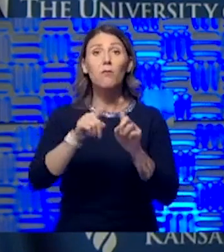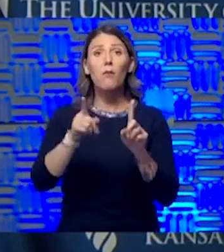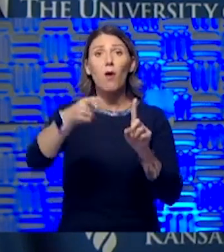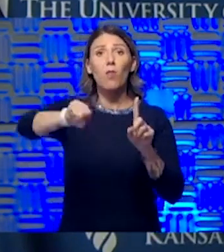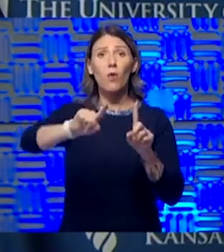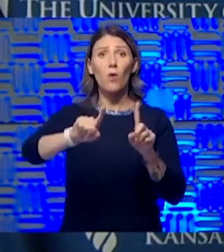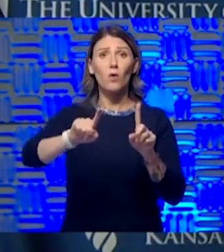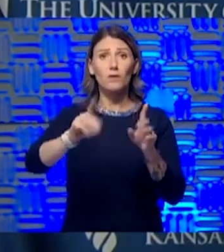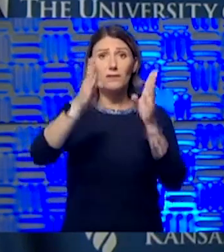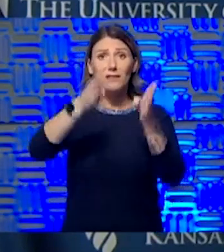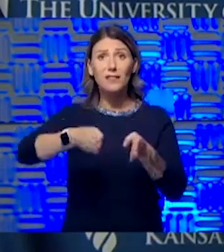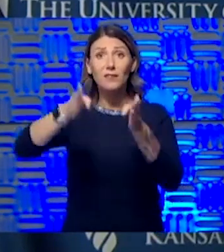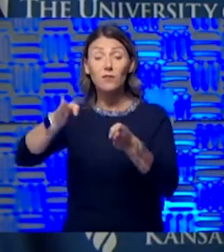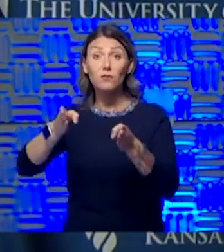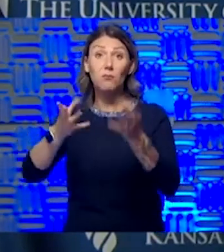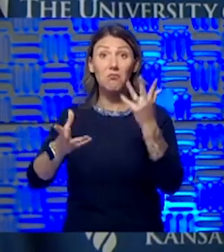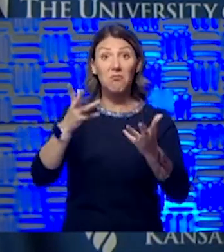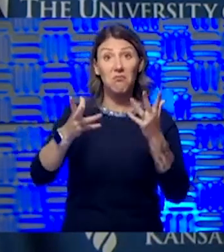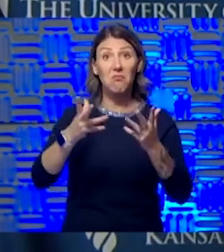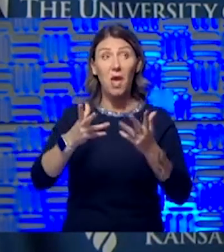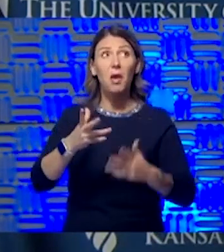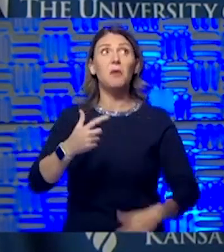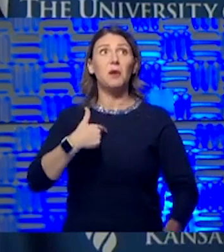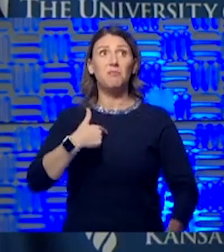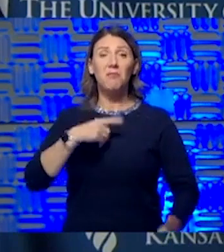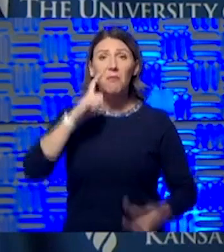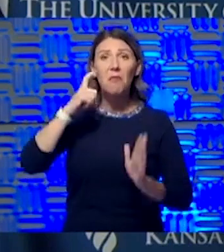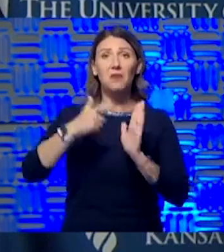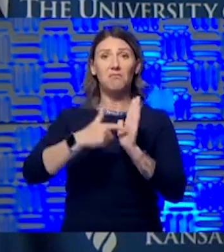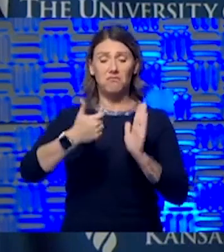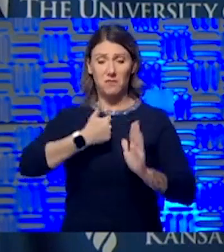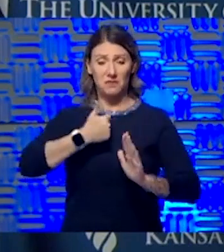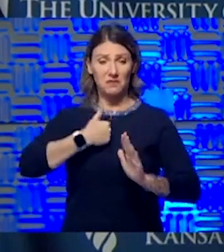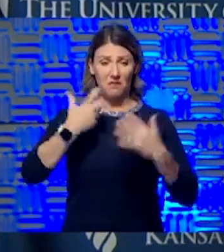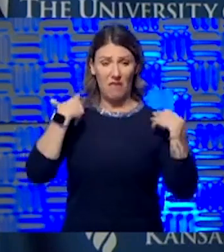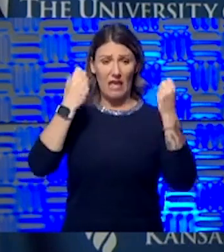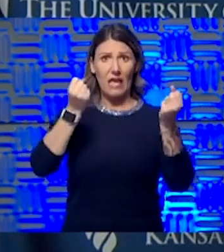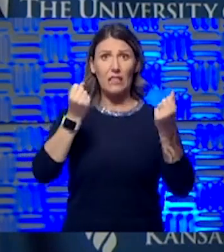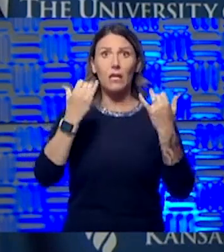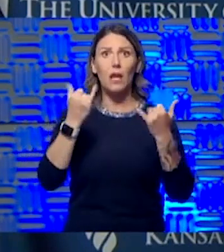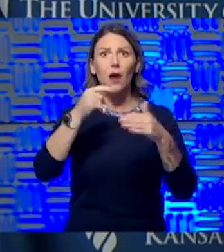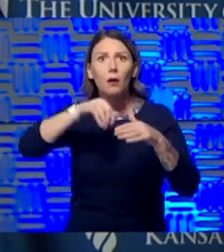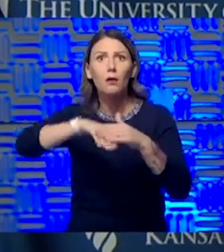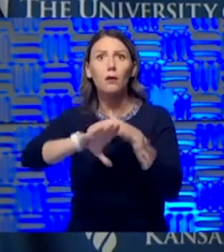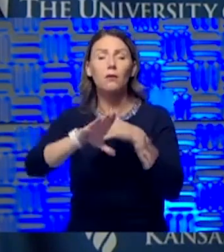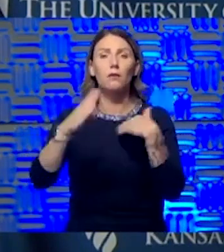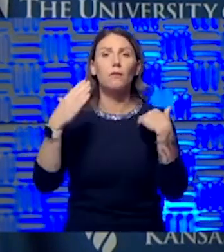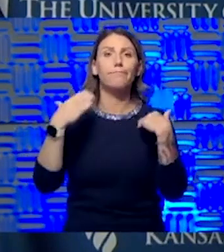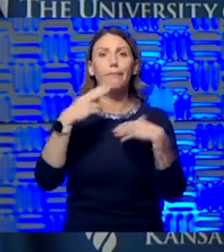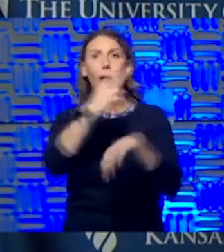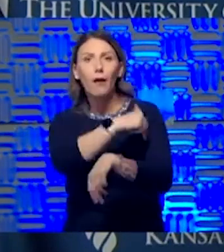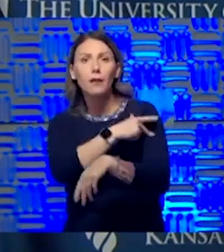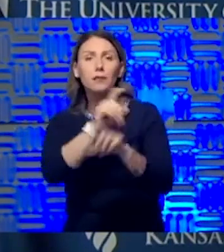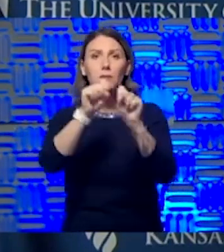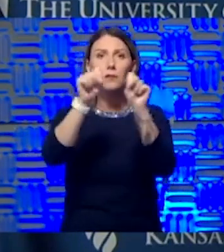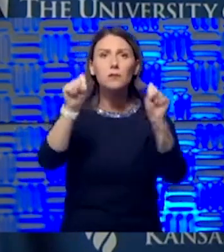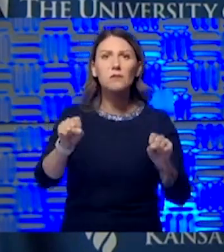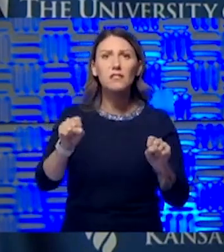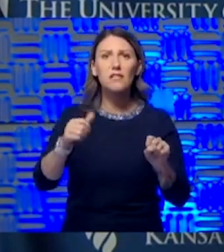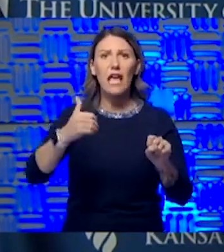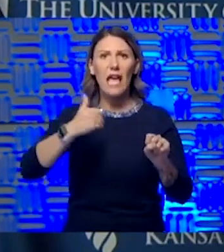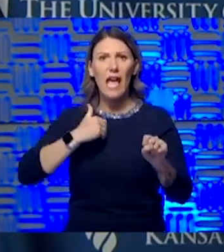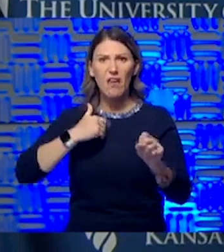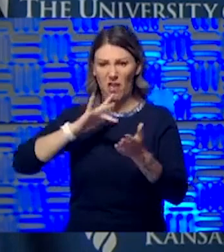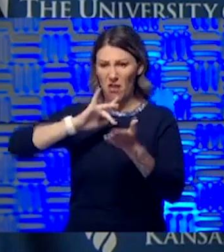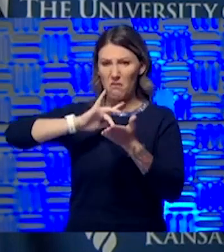presumed healthy that now come into our hospital system and they now are finding out that they have medical